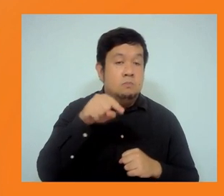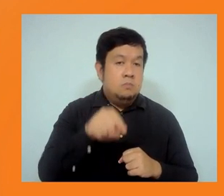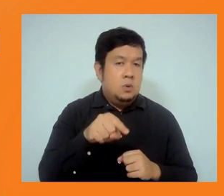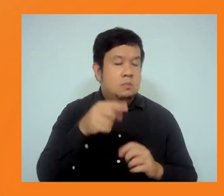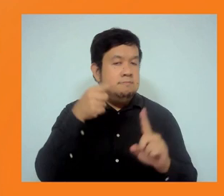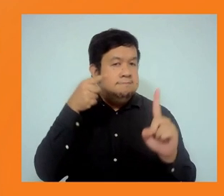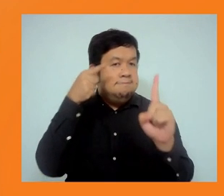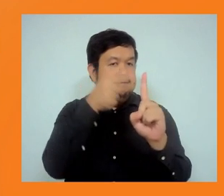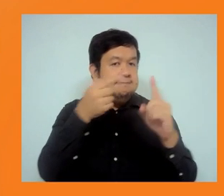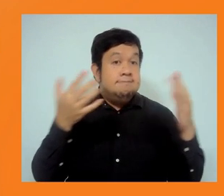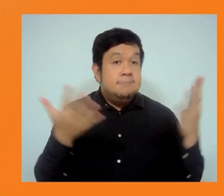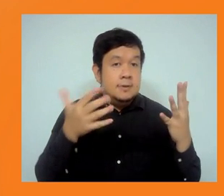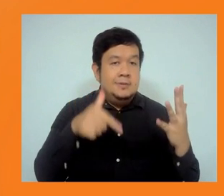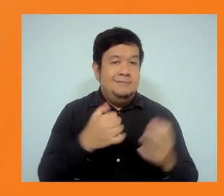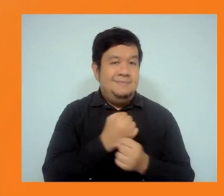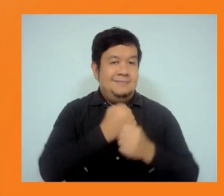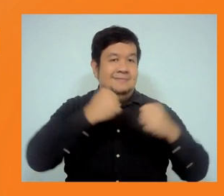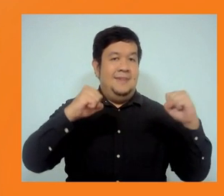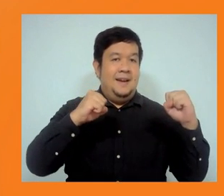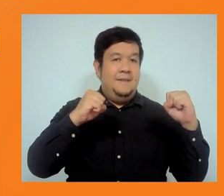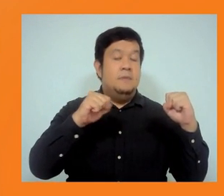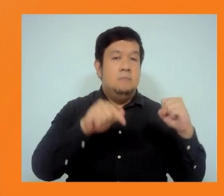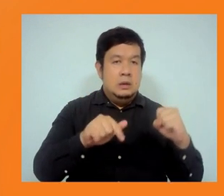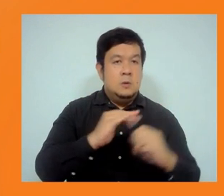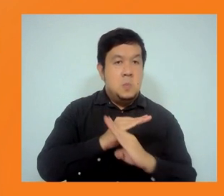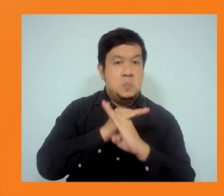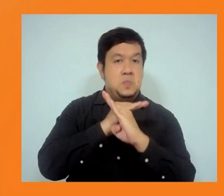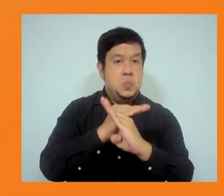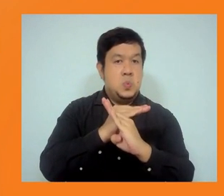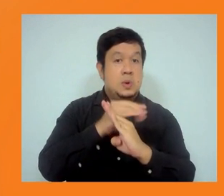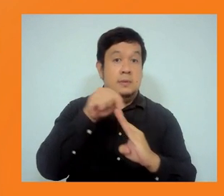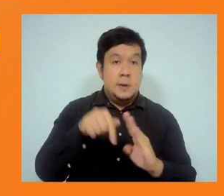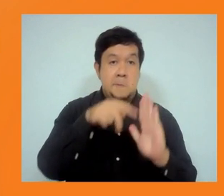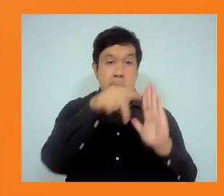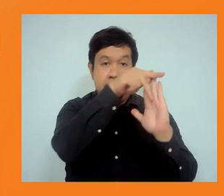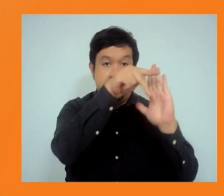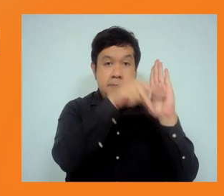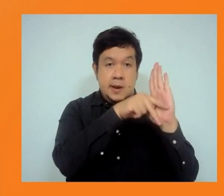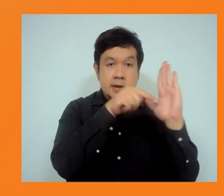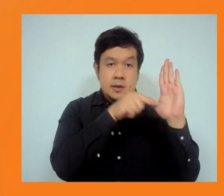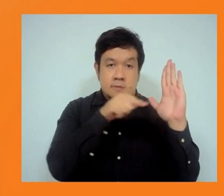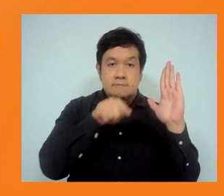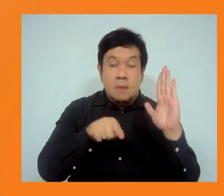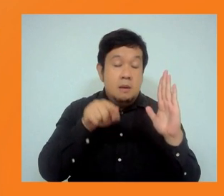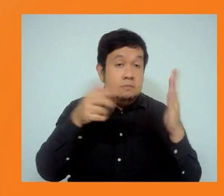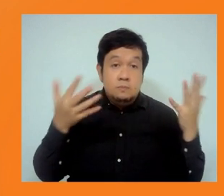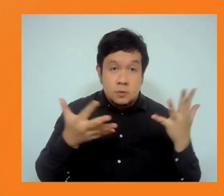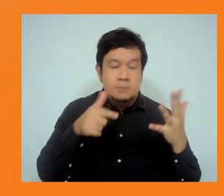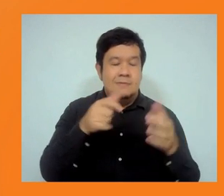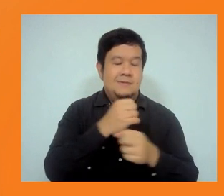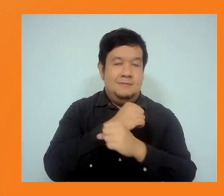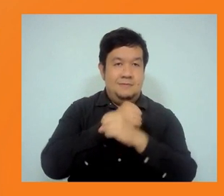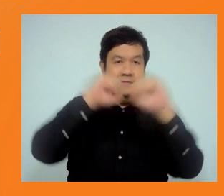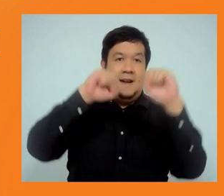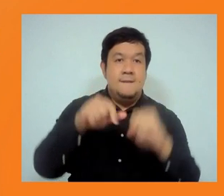implementation. You know, we know that we need to protect people in the environment across all of the types of projects that ADB finances.